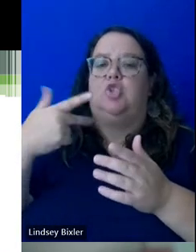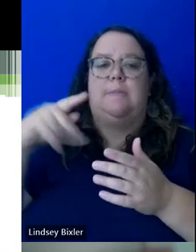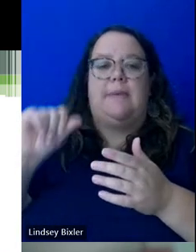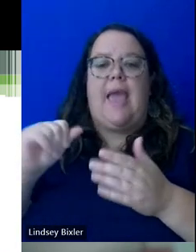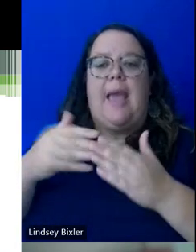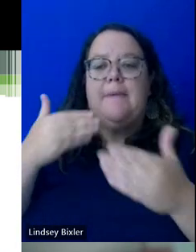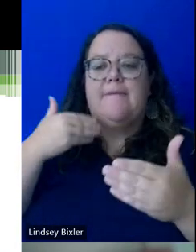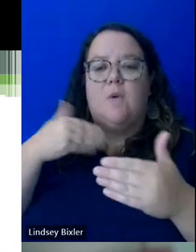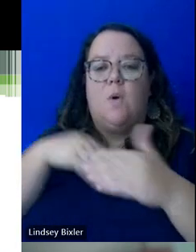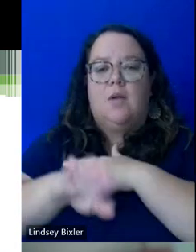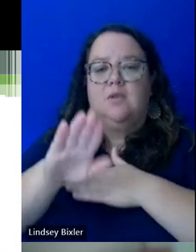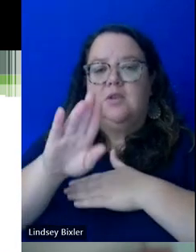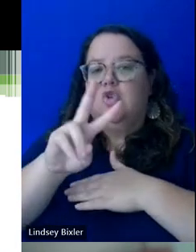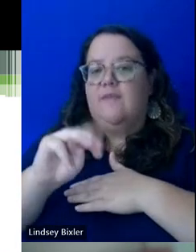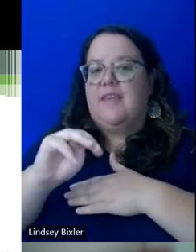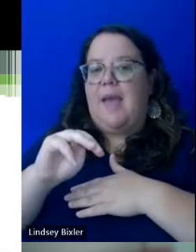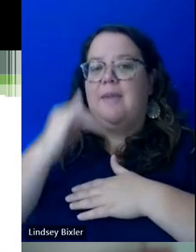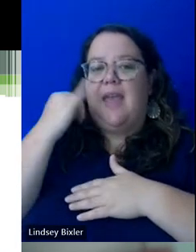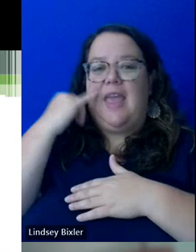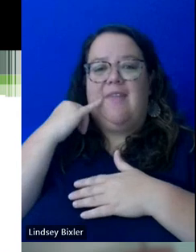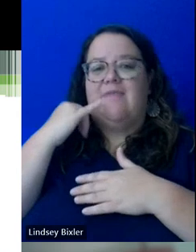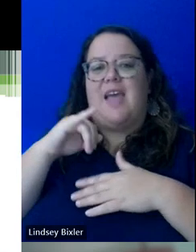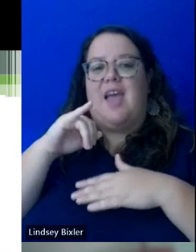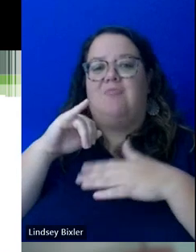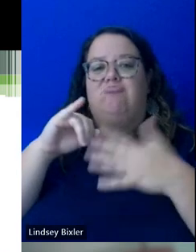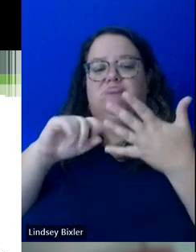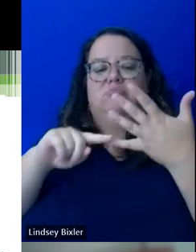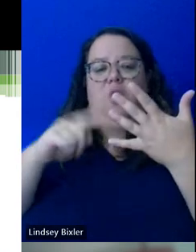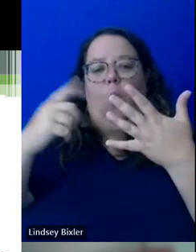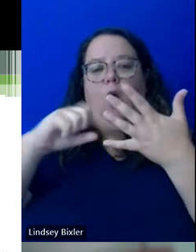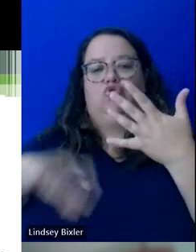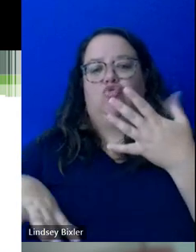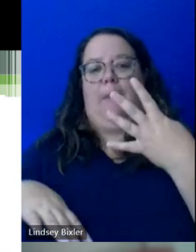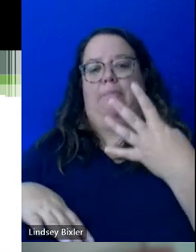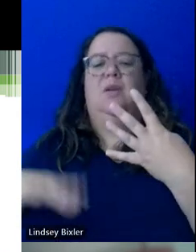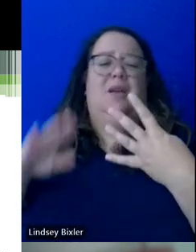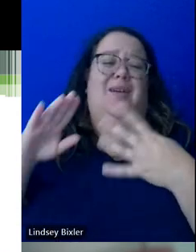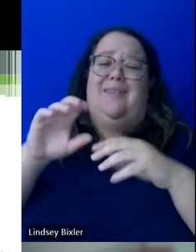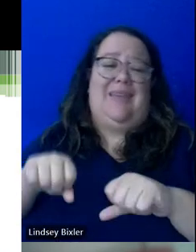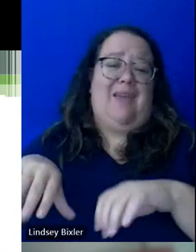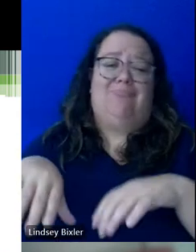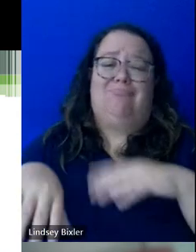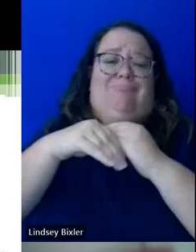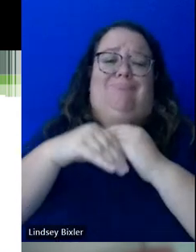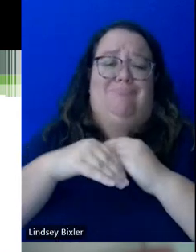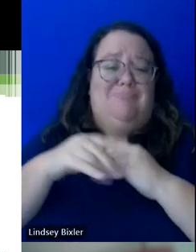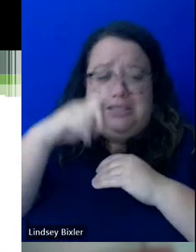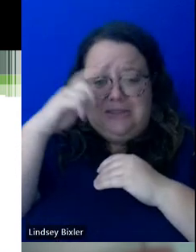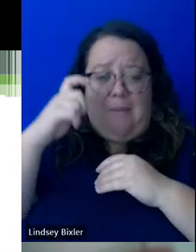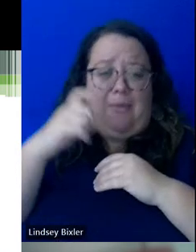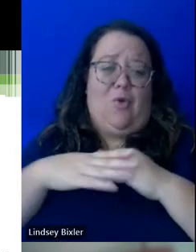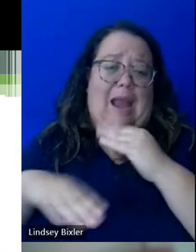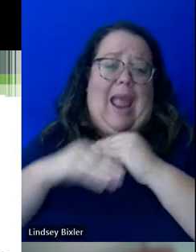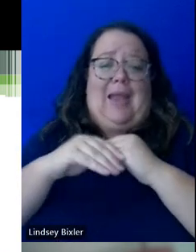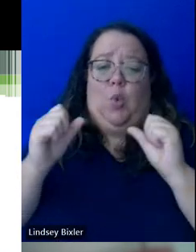at UVM. If they took one fewer class, you're going to have plenty of time, future semesters, summer classes, winter session classes, like to make up those credits.